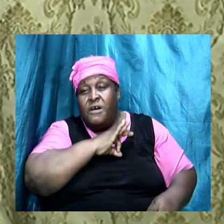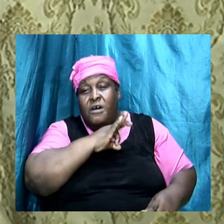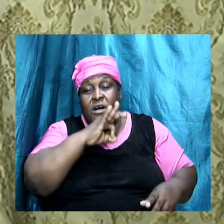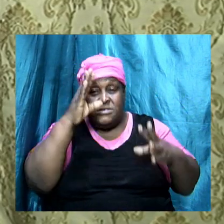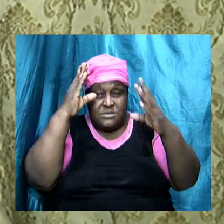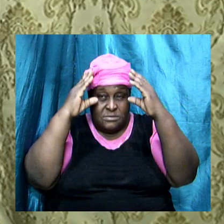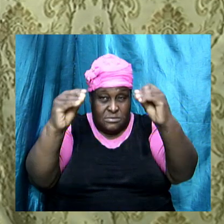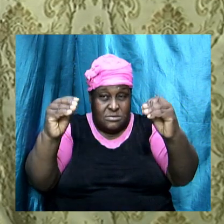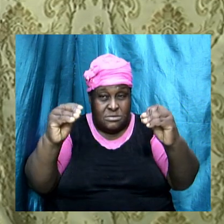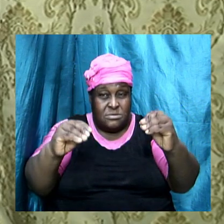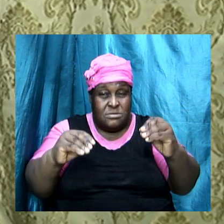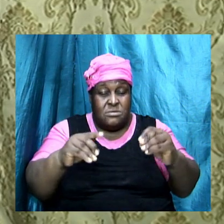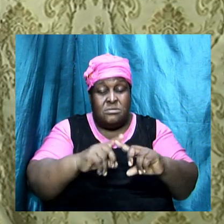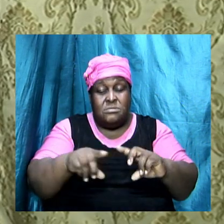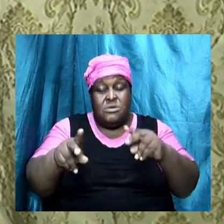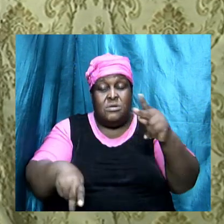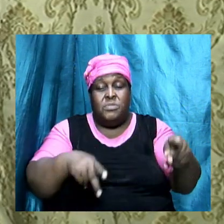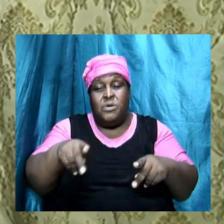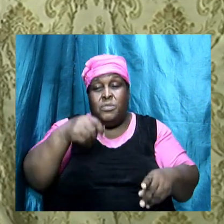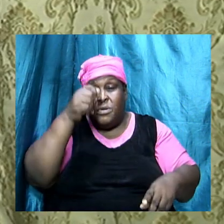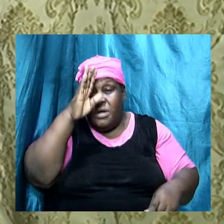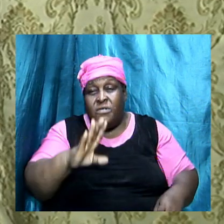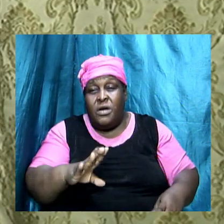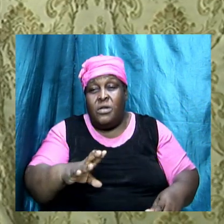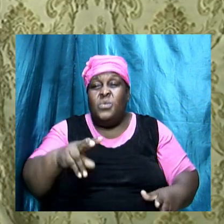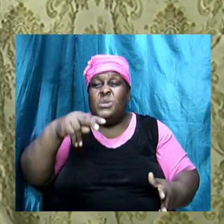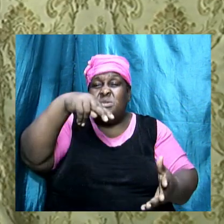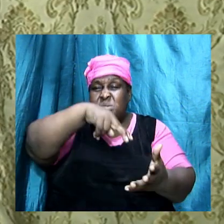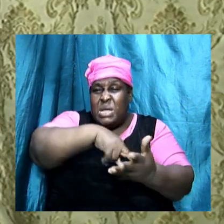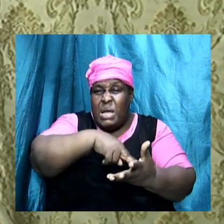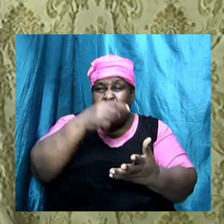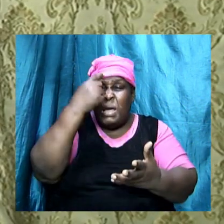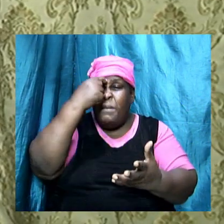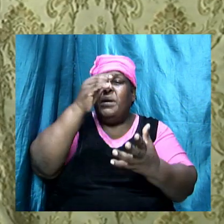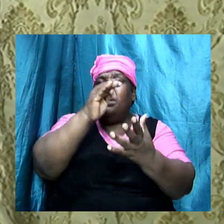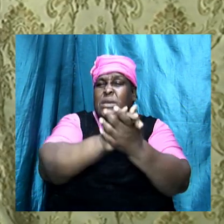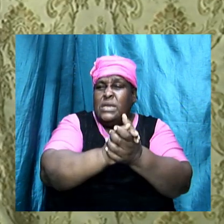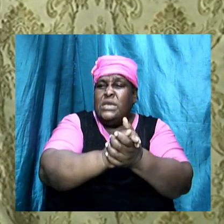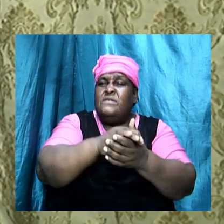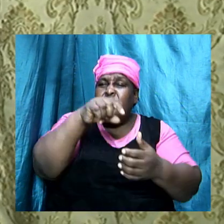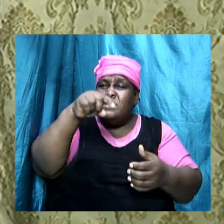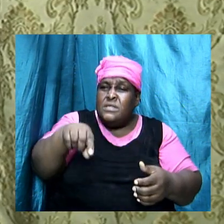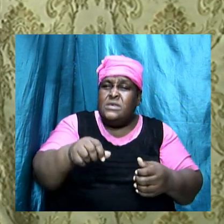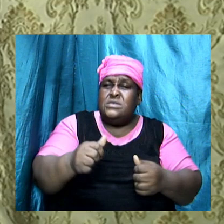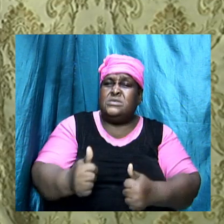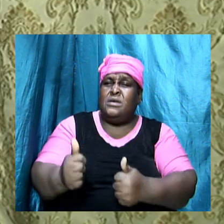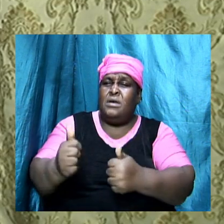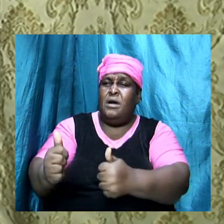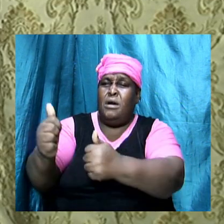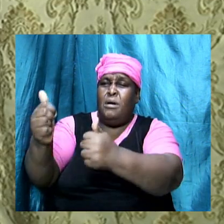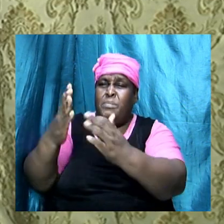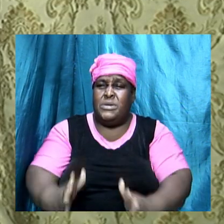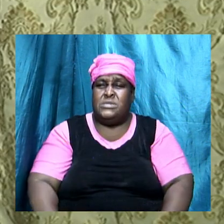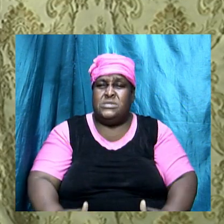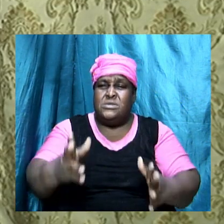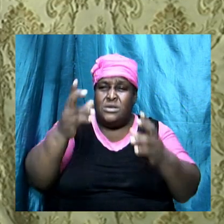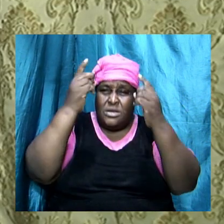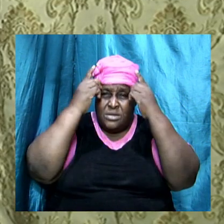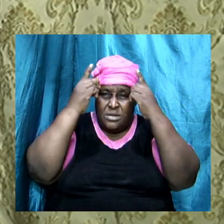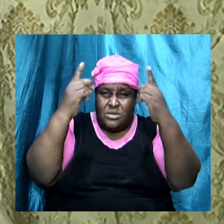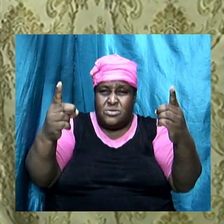stand up for this apostle's doctrine. So you cannot imagine a movement